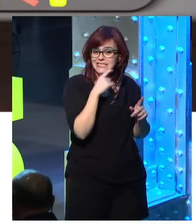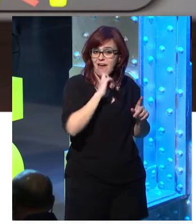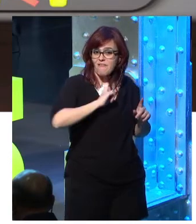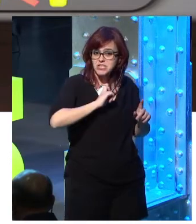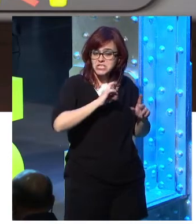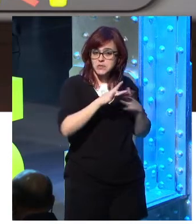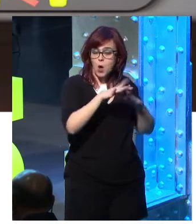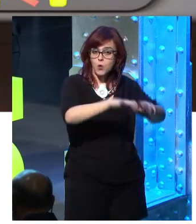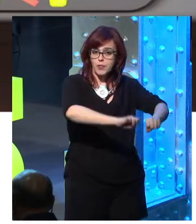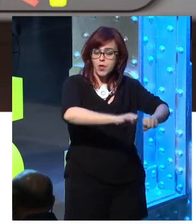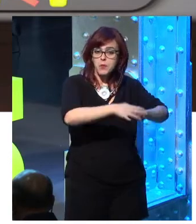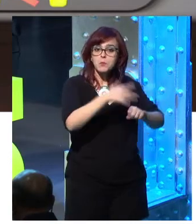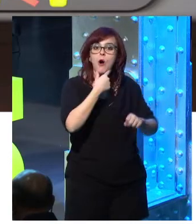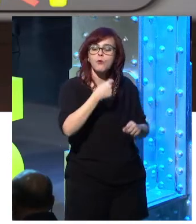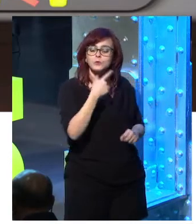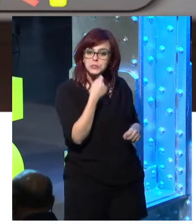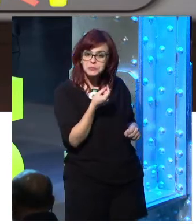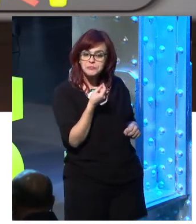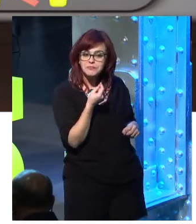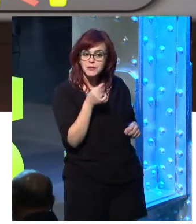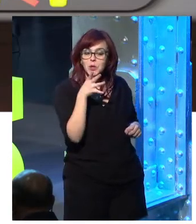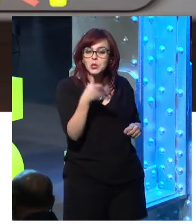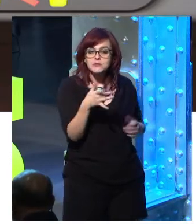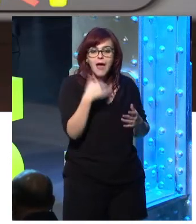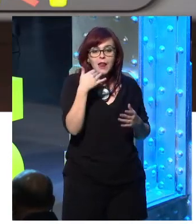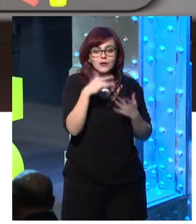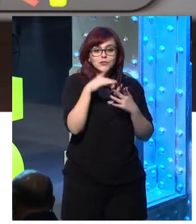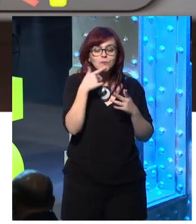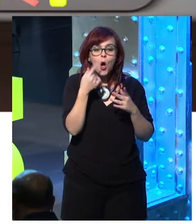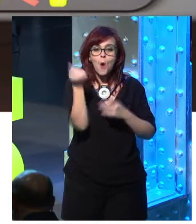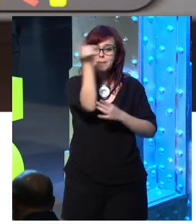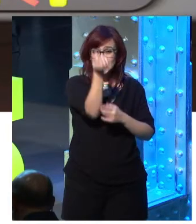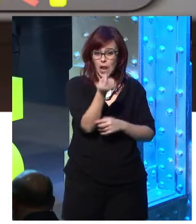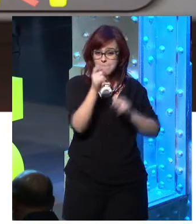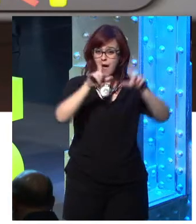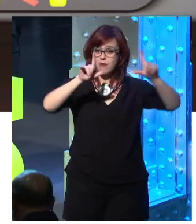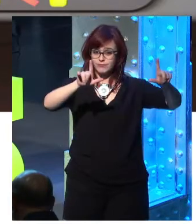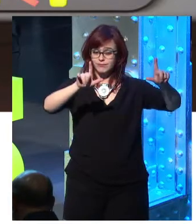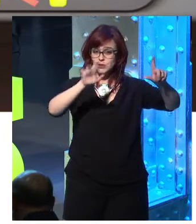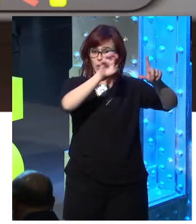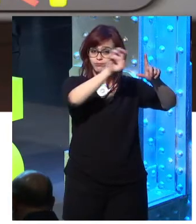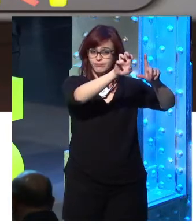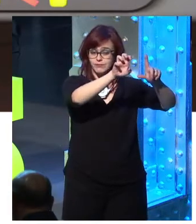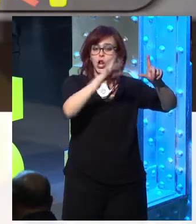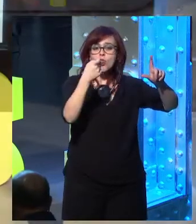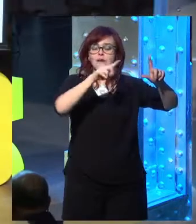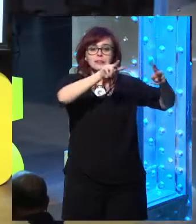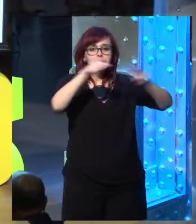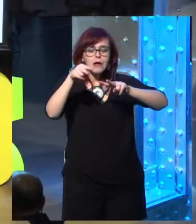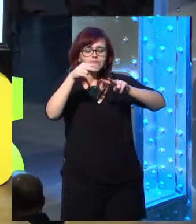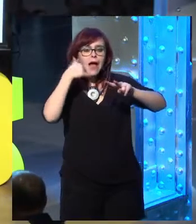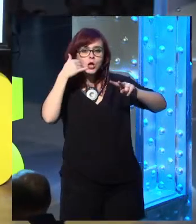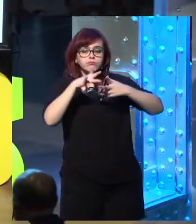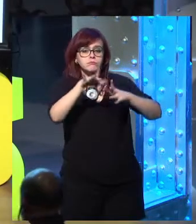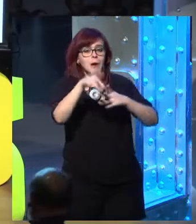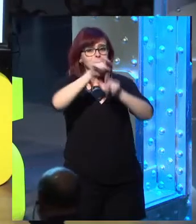But this doesn't change. It's a pictogram. You don't have to translate it. It's just there. It's part of the plane. These boring things